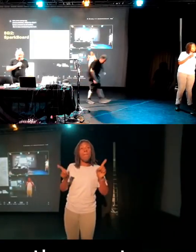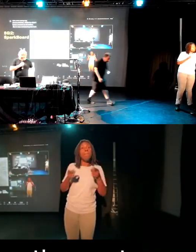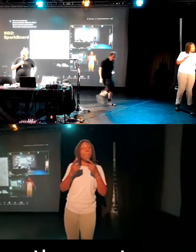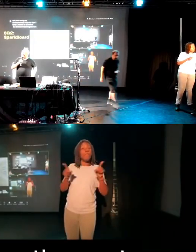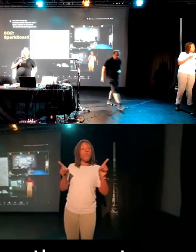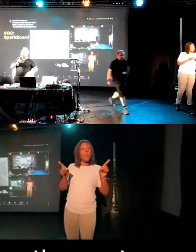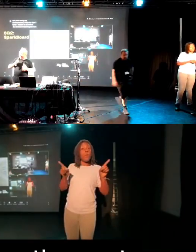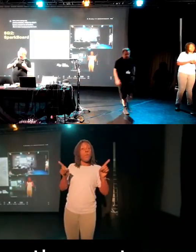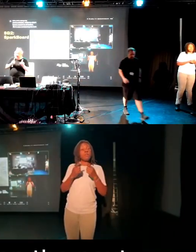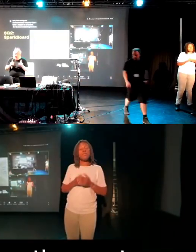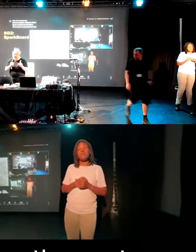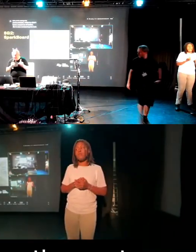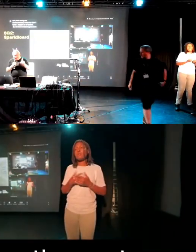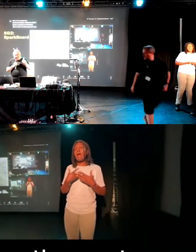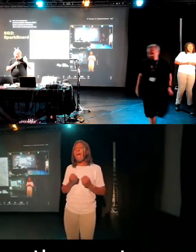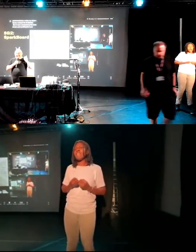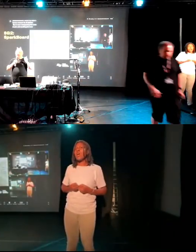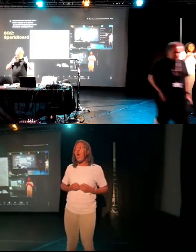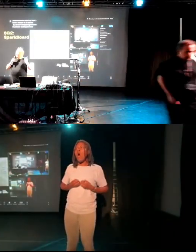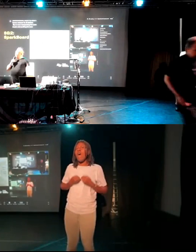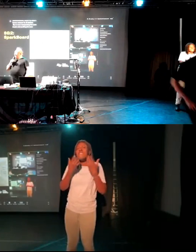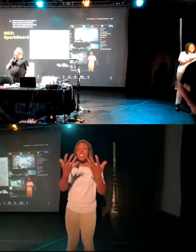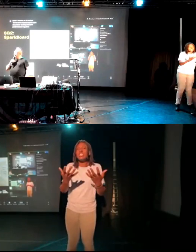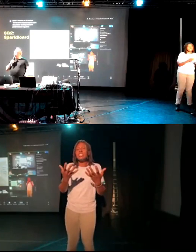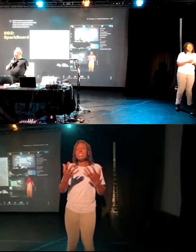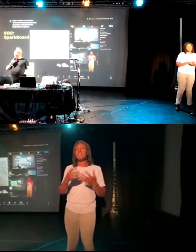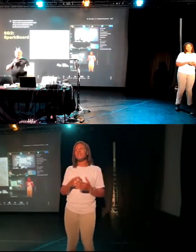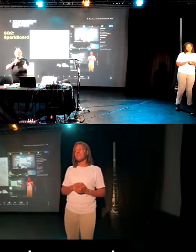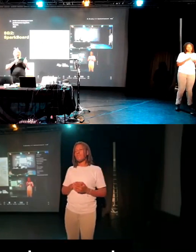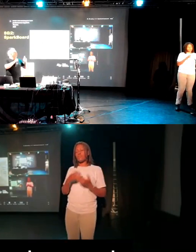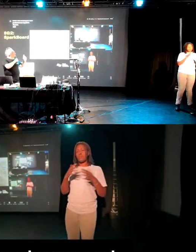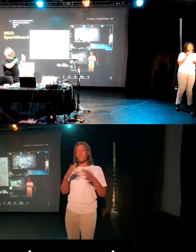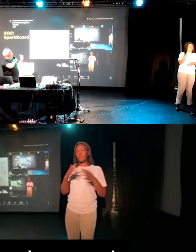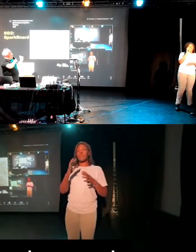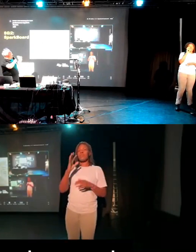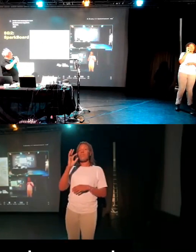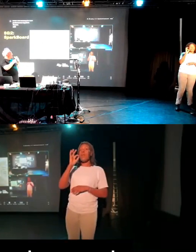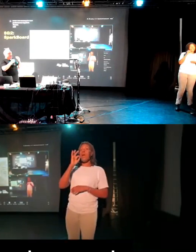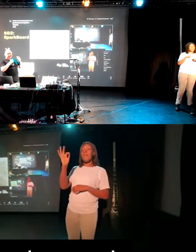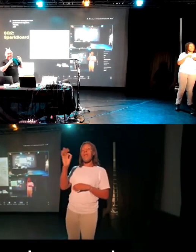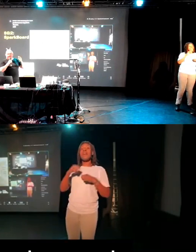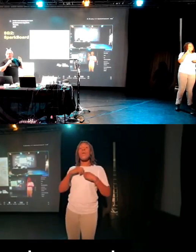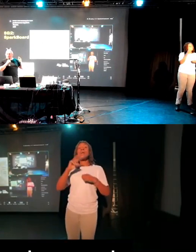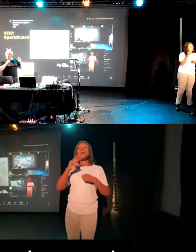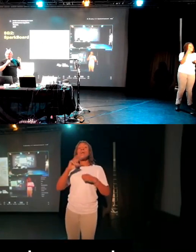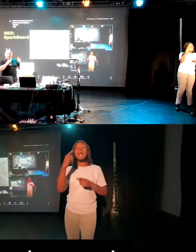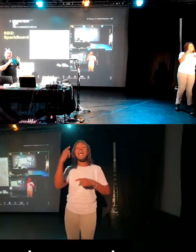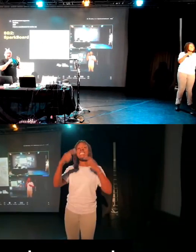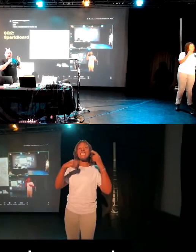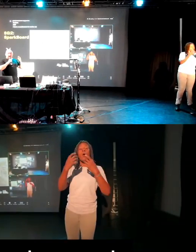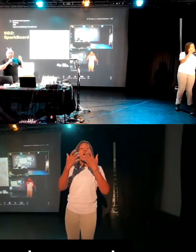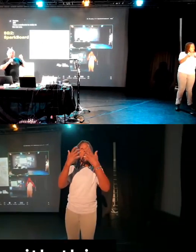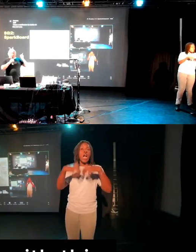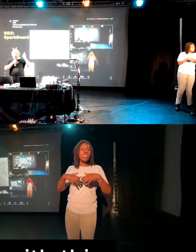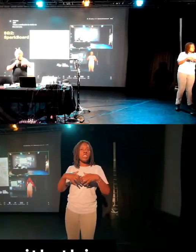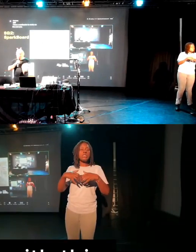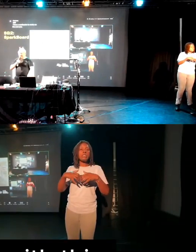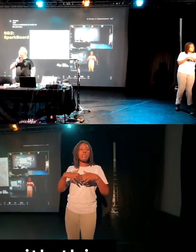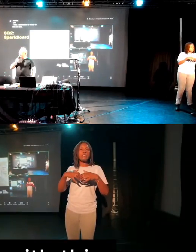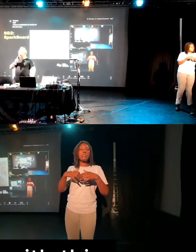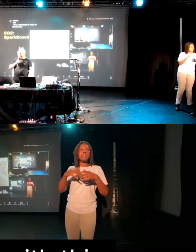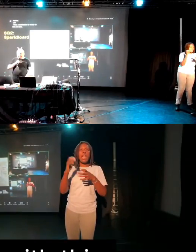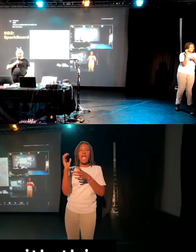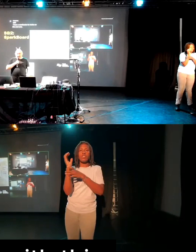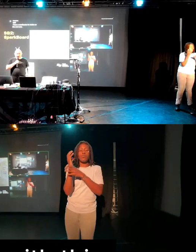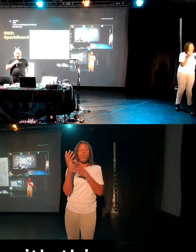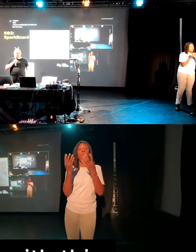I've got a bit of a confession to make on the next one. So we applied to make our second SoundGadgets instrument with Drake